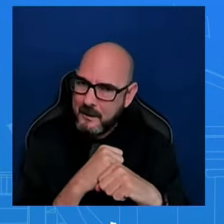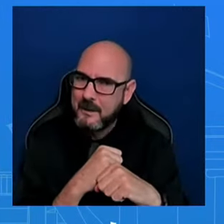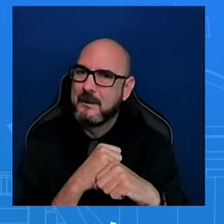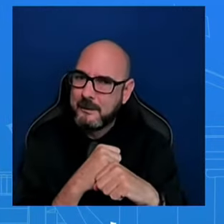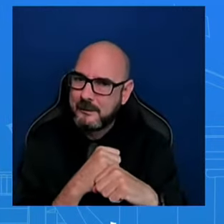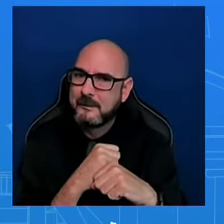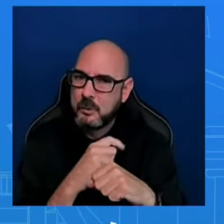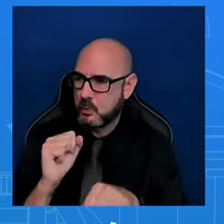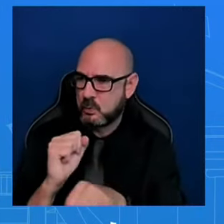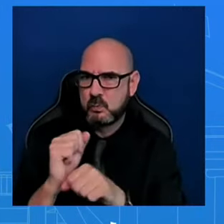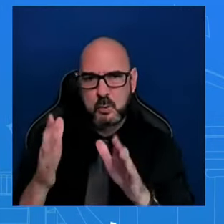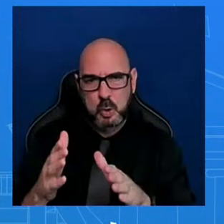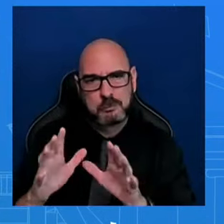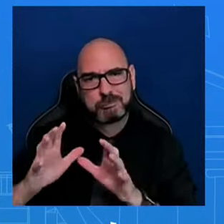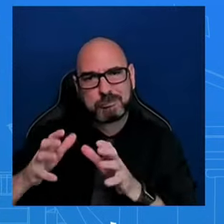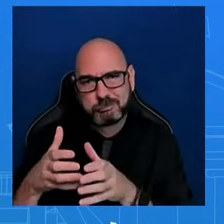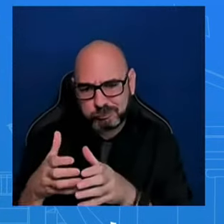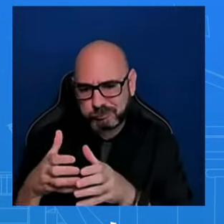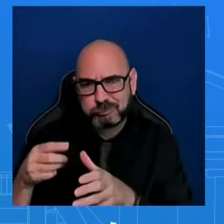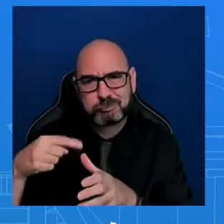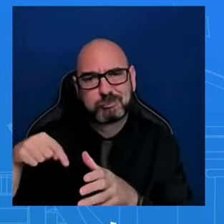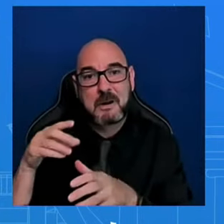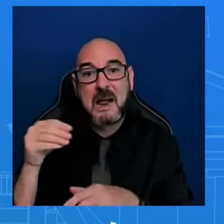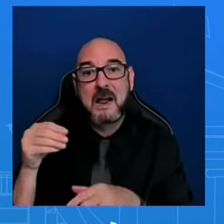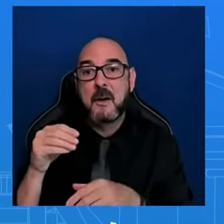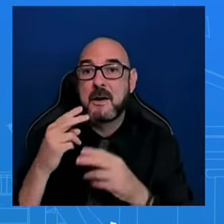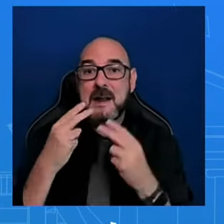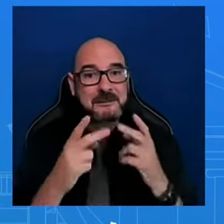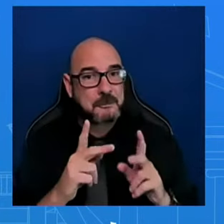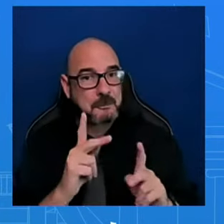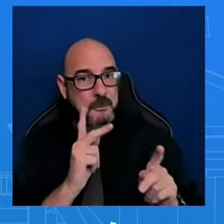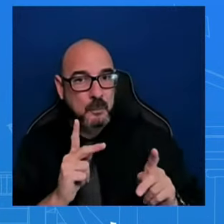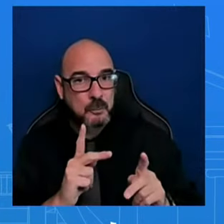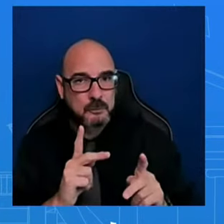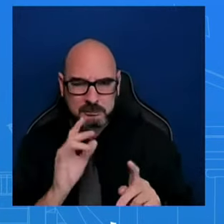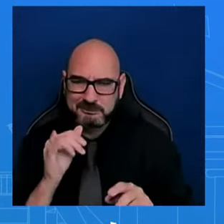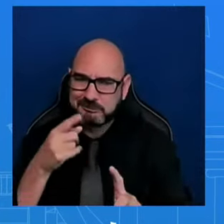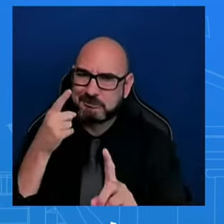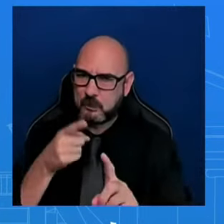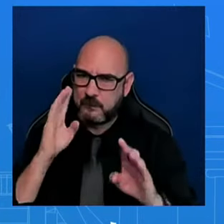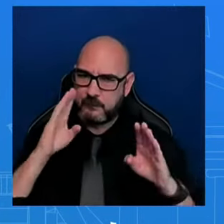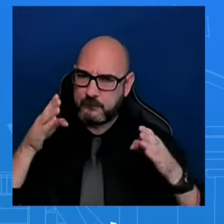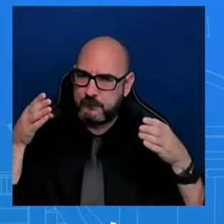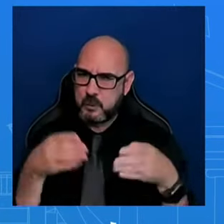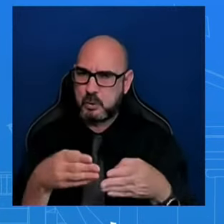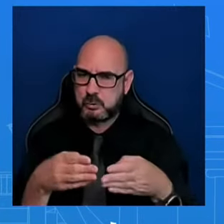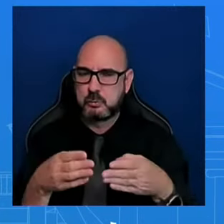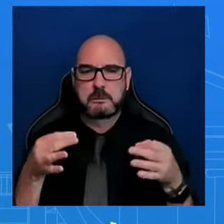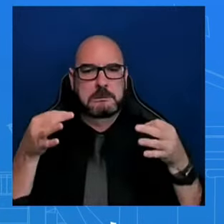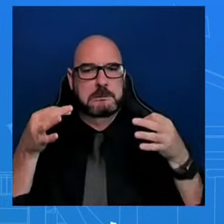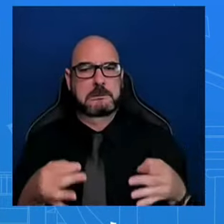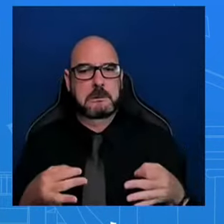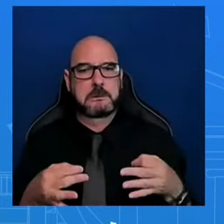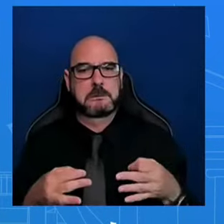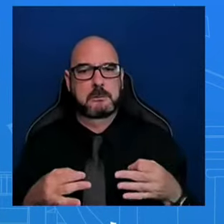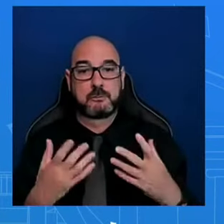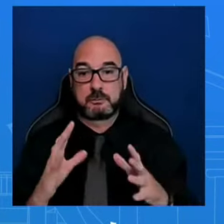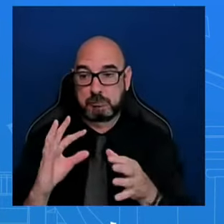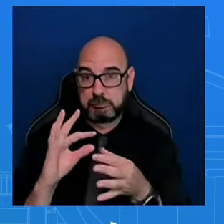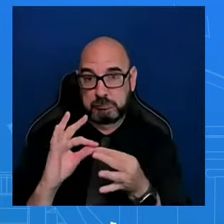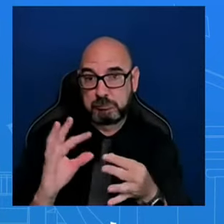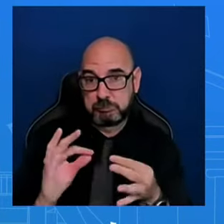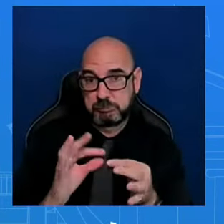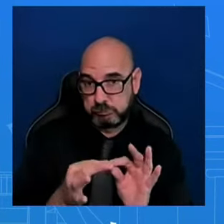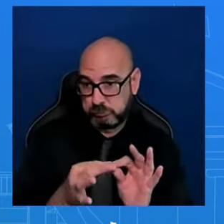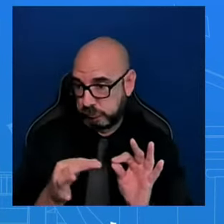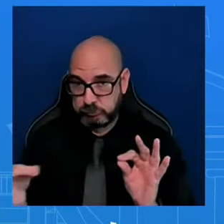what he was talking about. That's what the president laid out in the statement that we put out. You heard that from Secretary Lincoln today. And